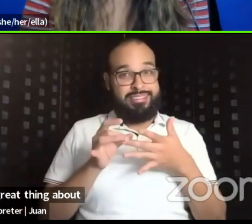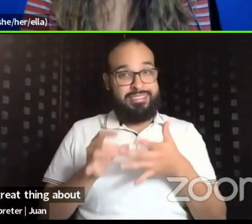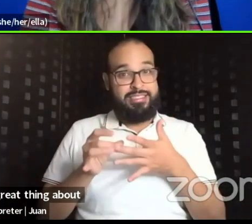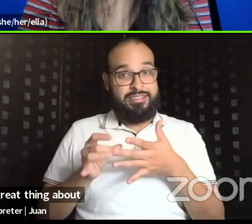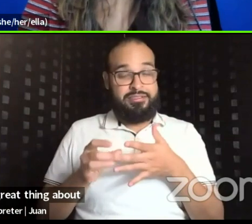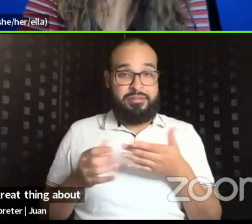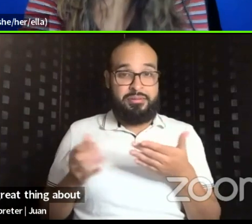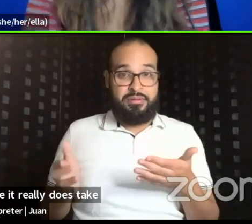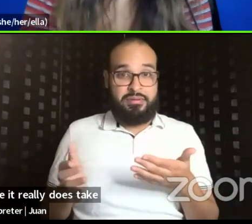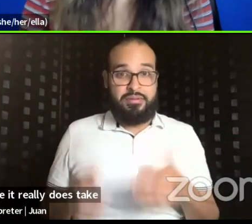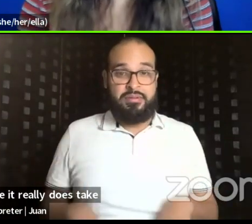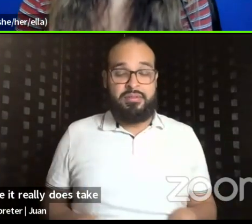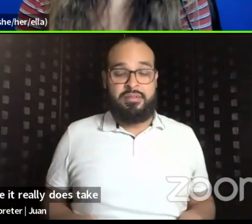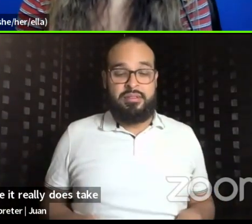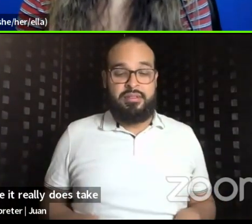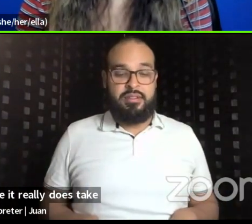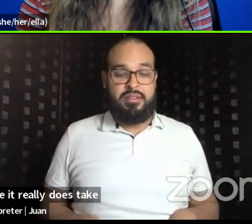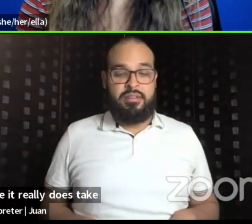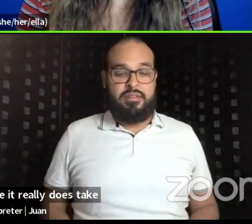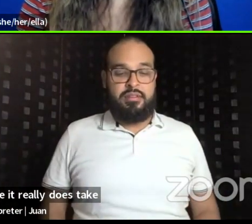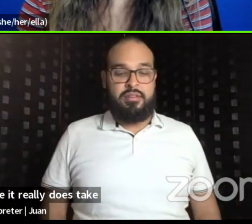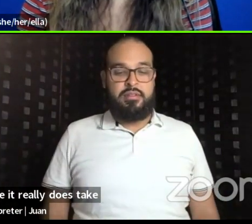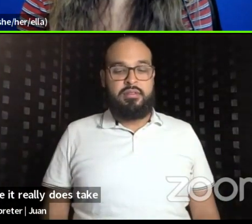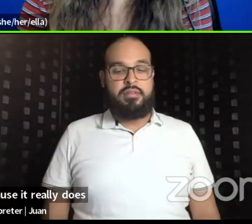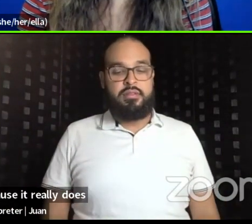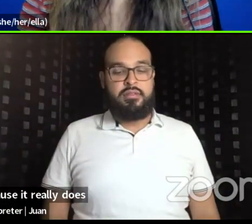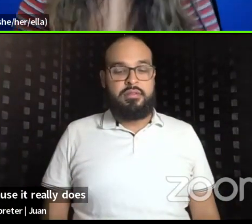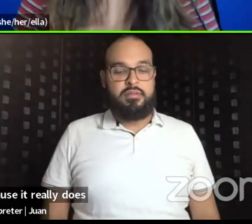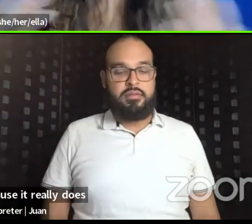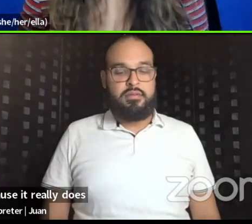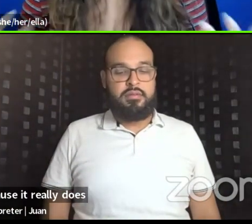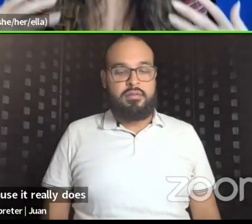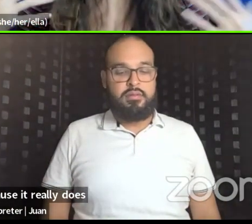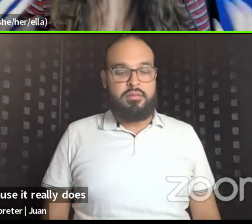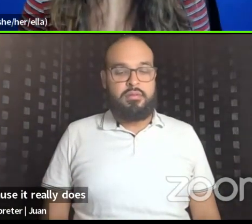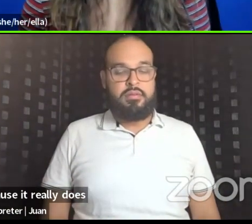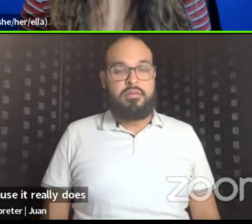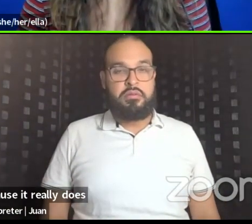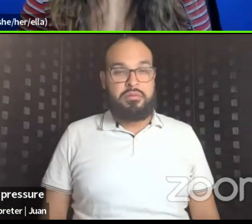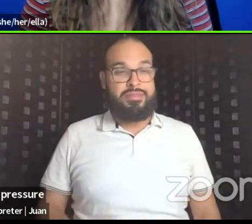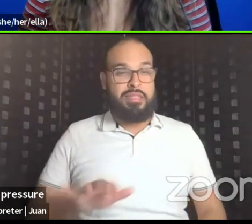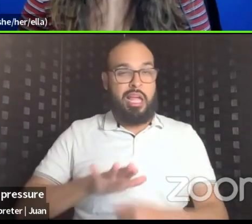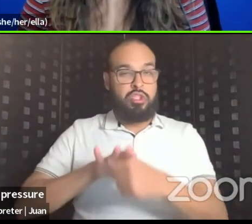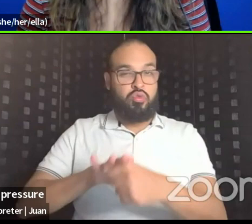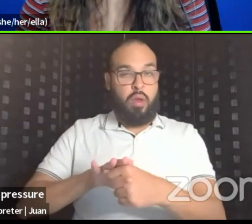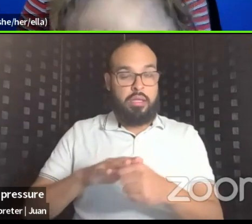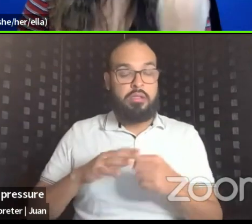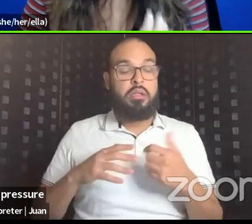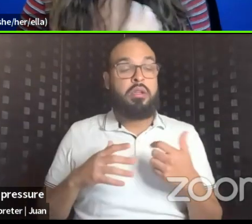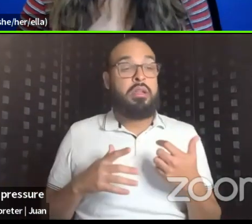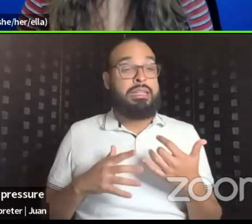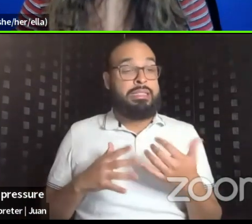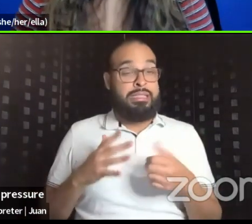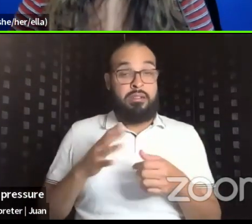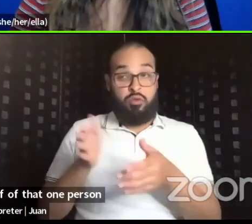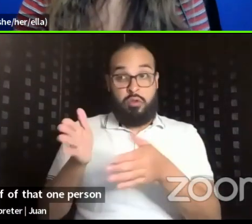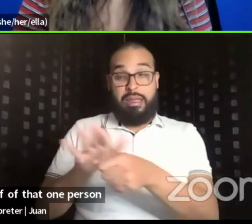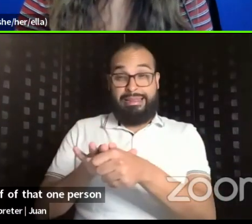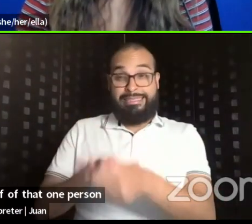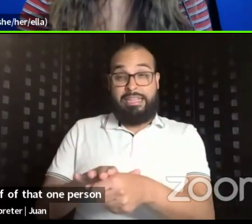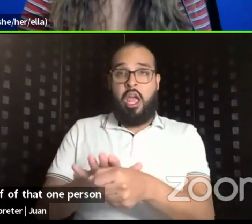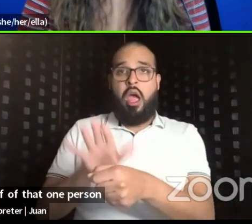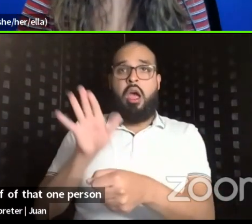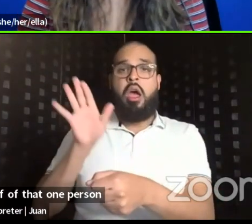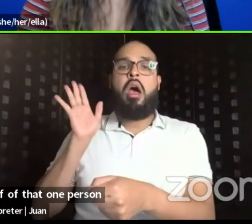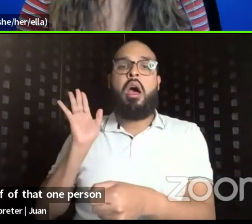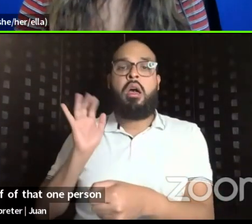take, um, that, uh, stress and that pressure off of that one person. You know,